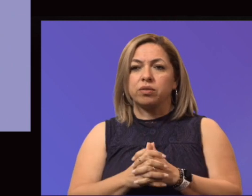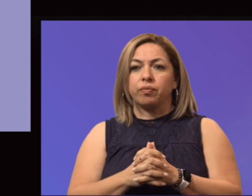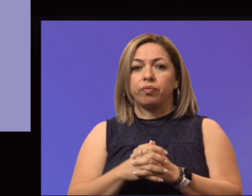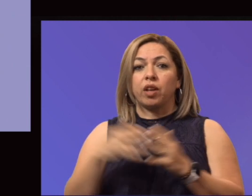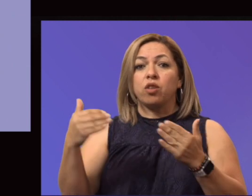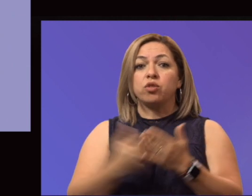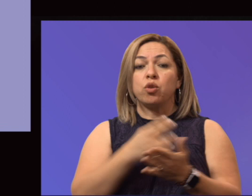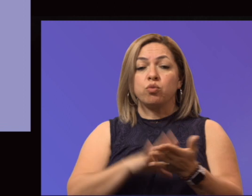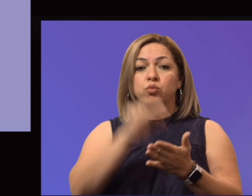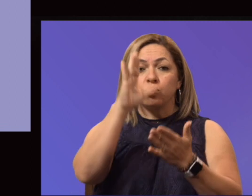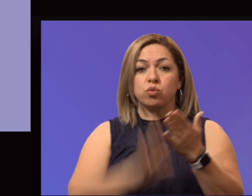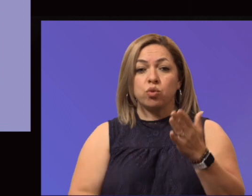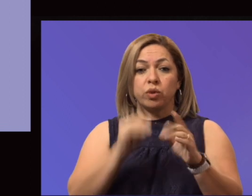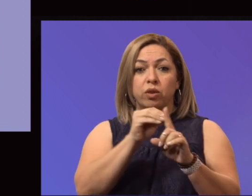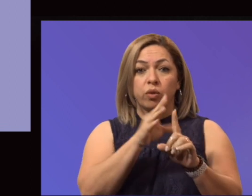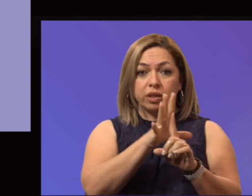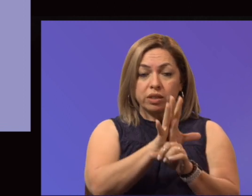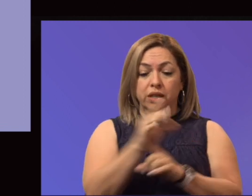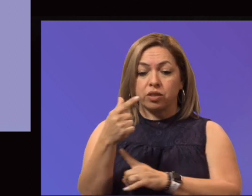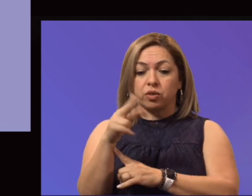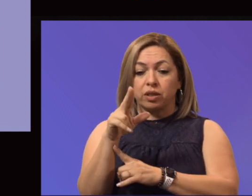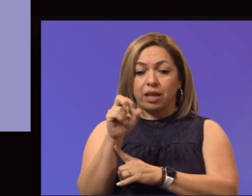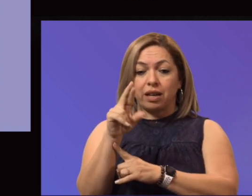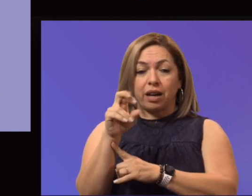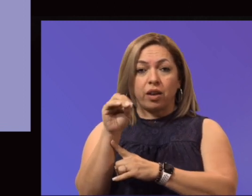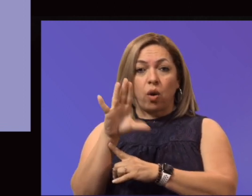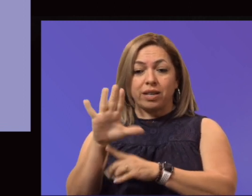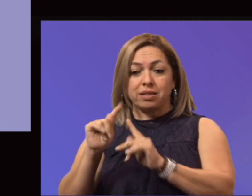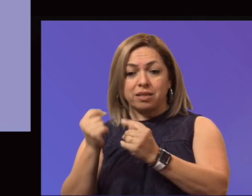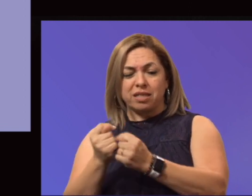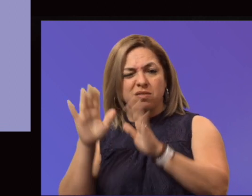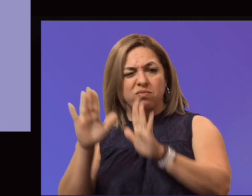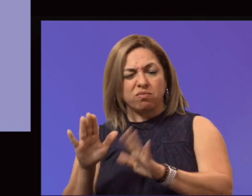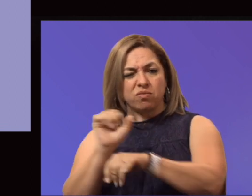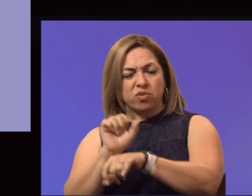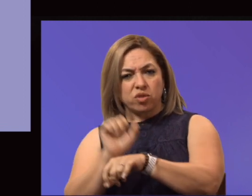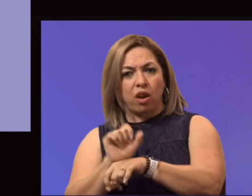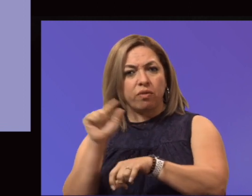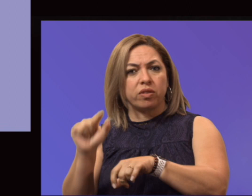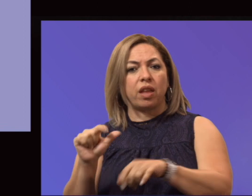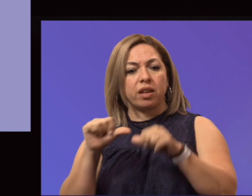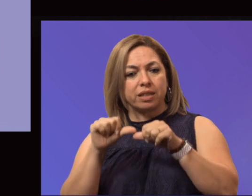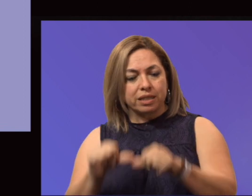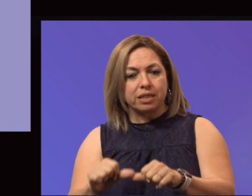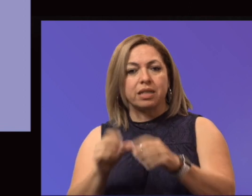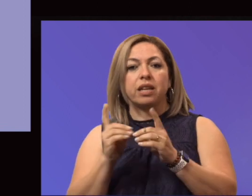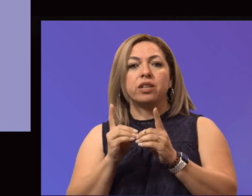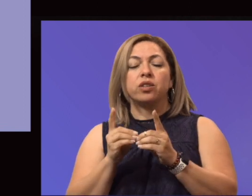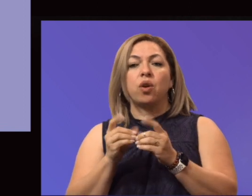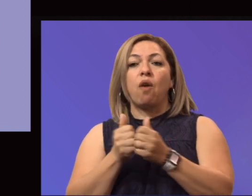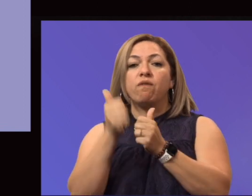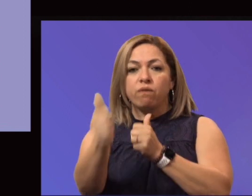Mr. Guerrero and his team have done a wonderful job as well. They continue to host a virtual office and they've had